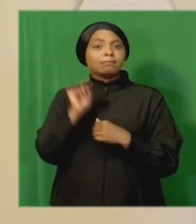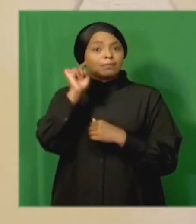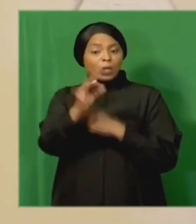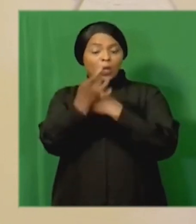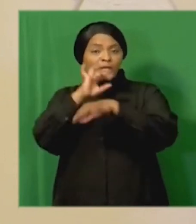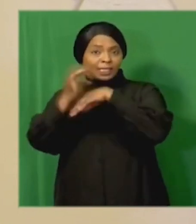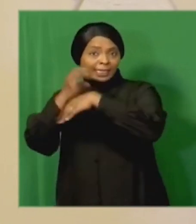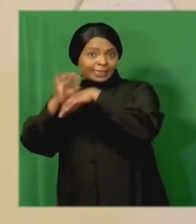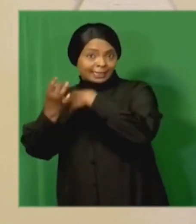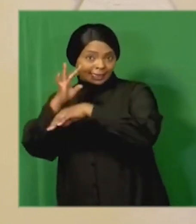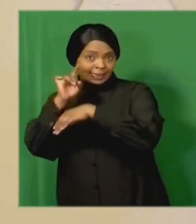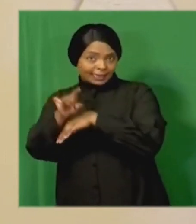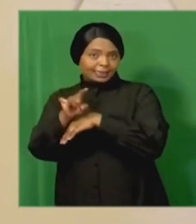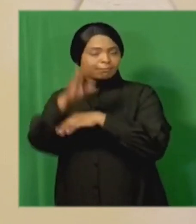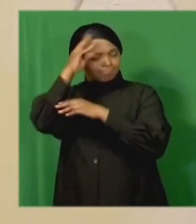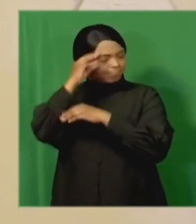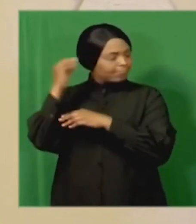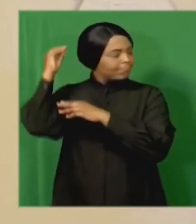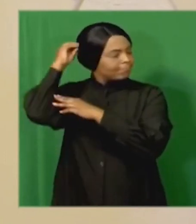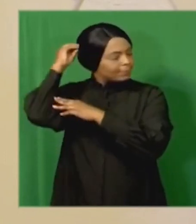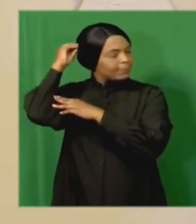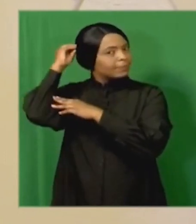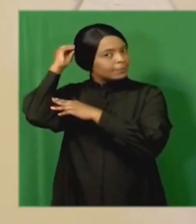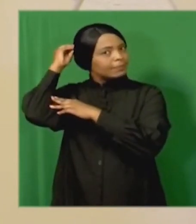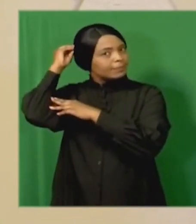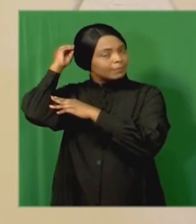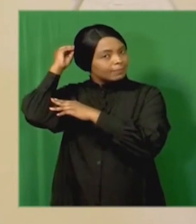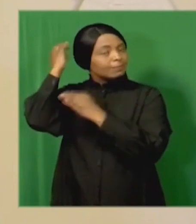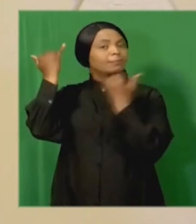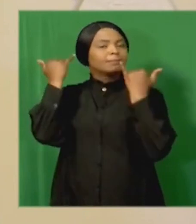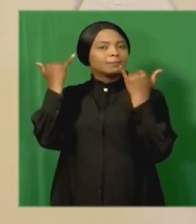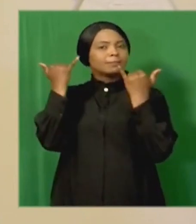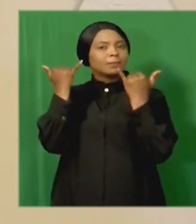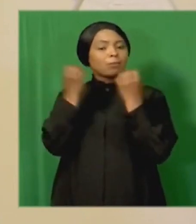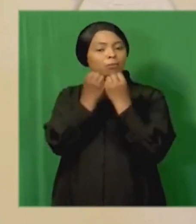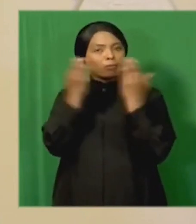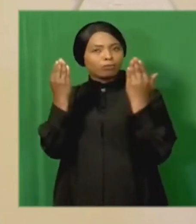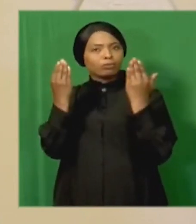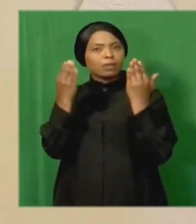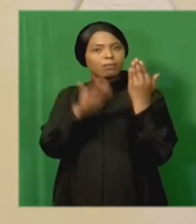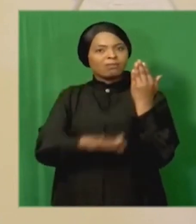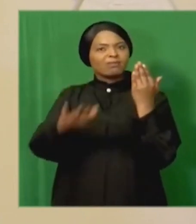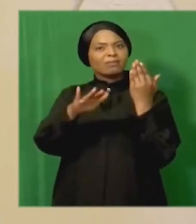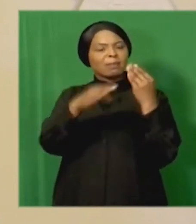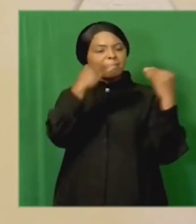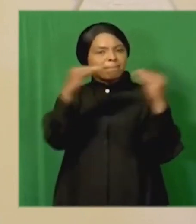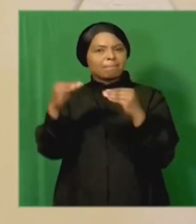consultations should take into account of the broad based engagements